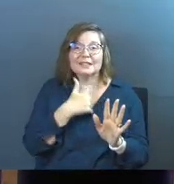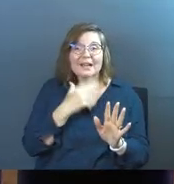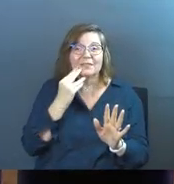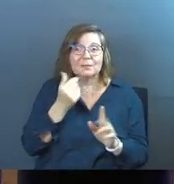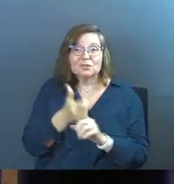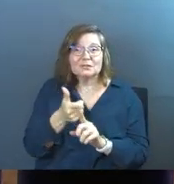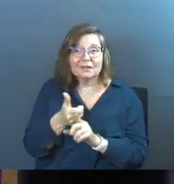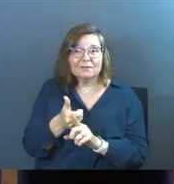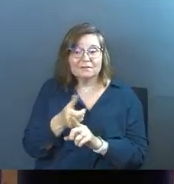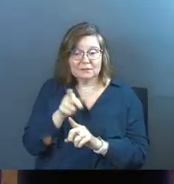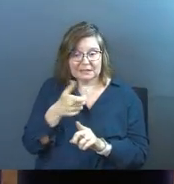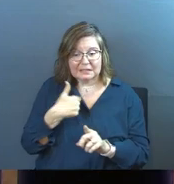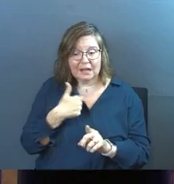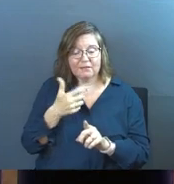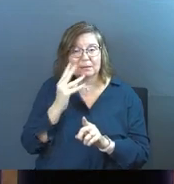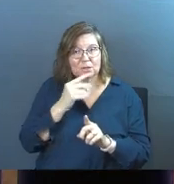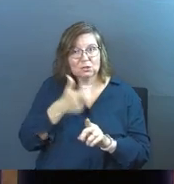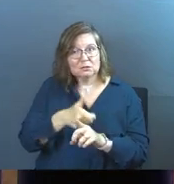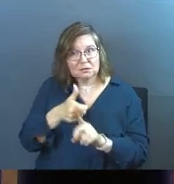have an experience.